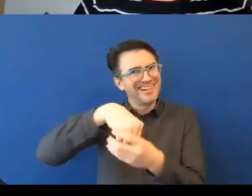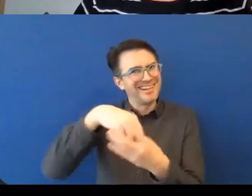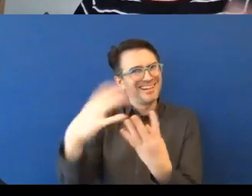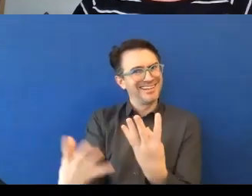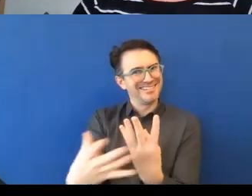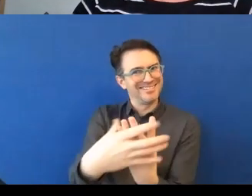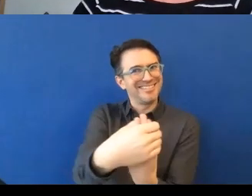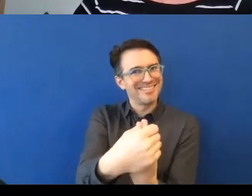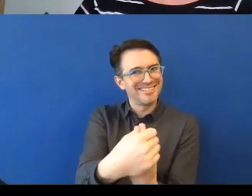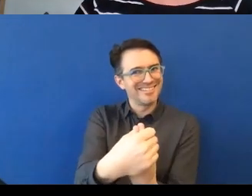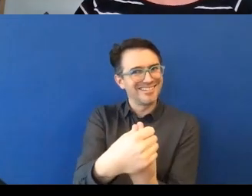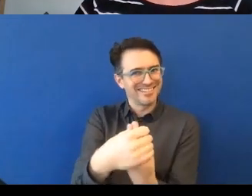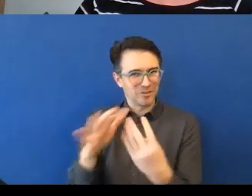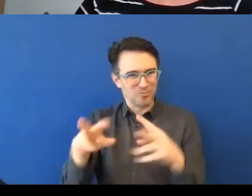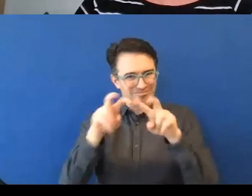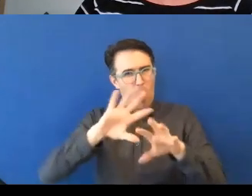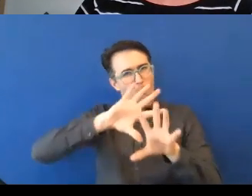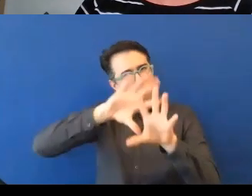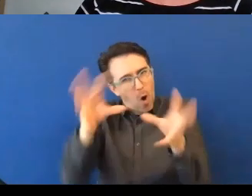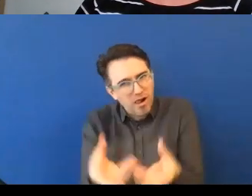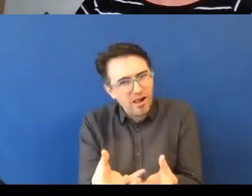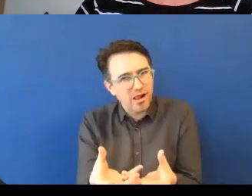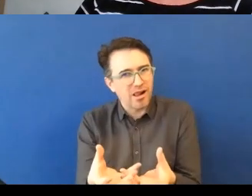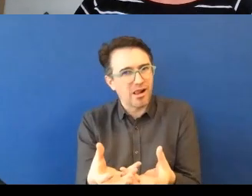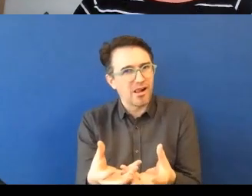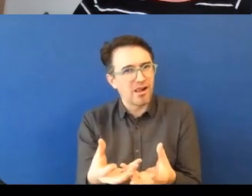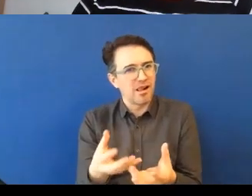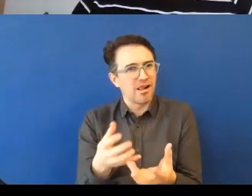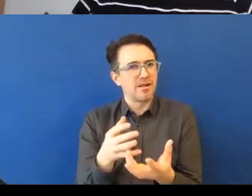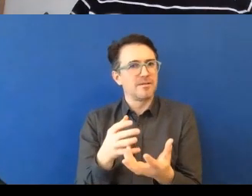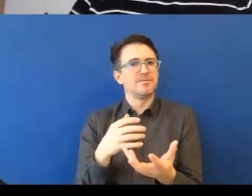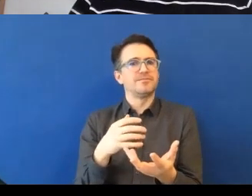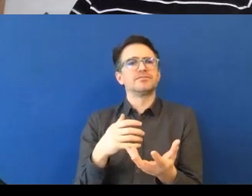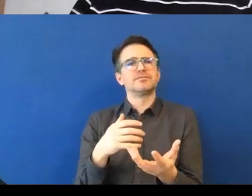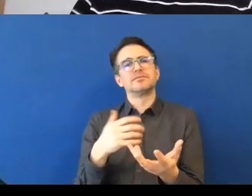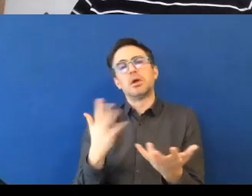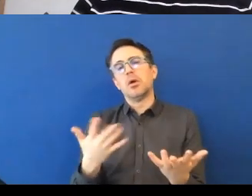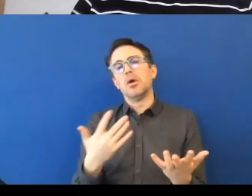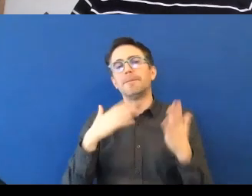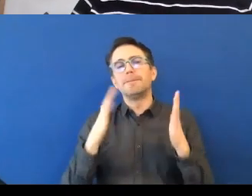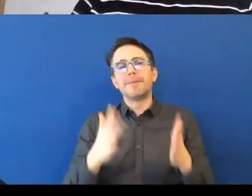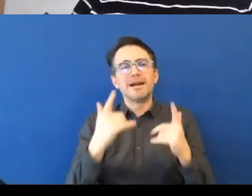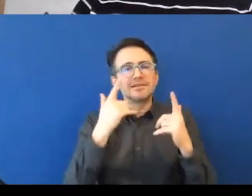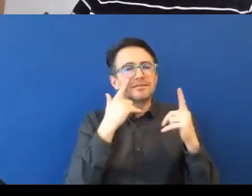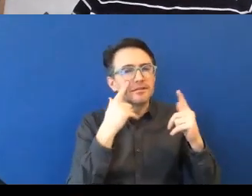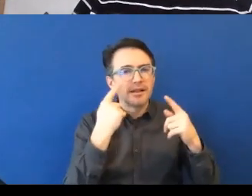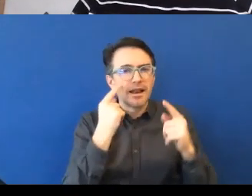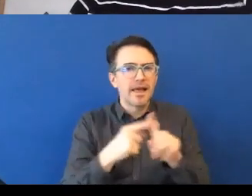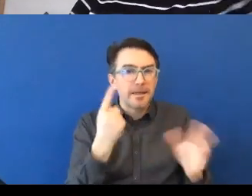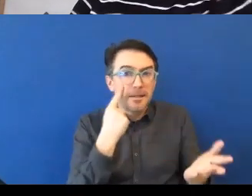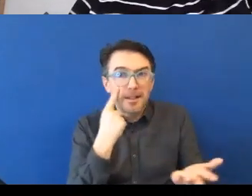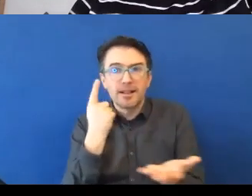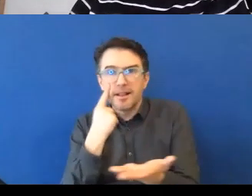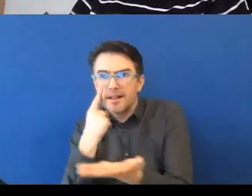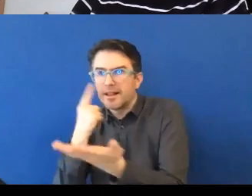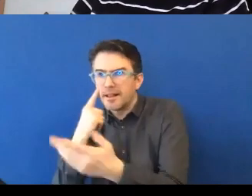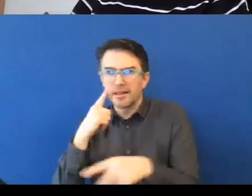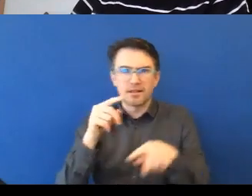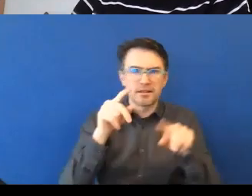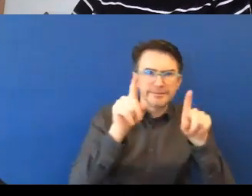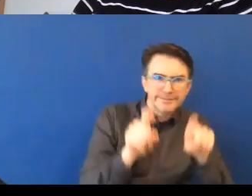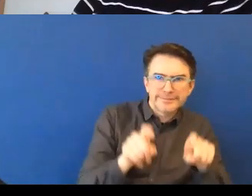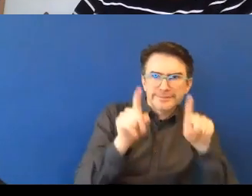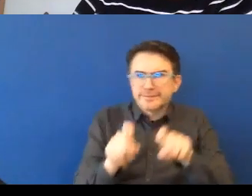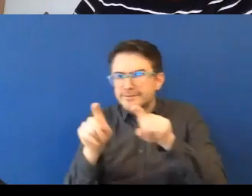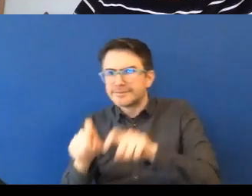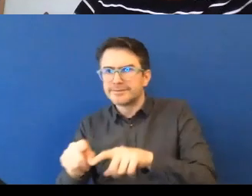to authentic in our inclusion mission. Great. Thank you. That's very, very interesting, very helpful.